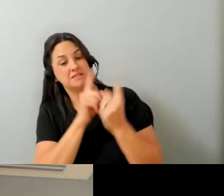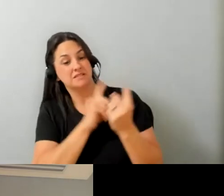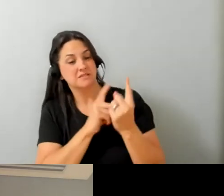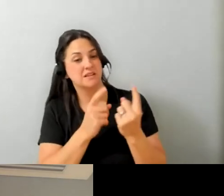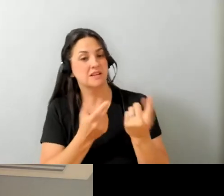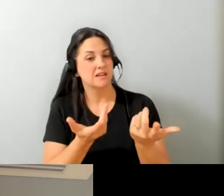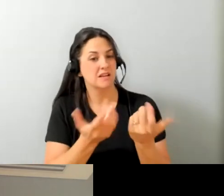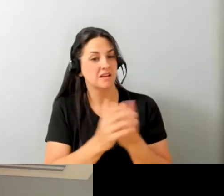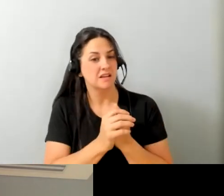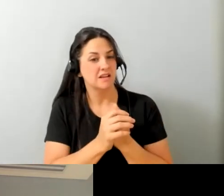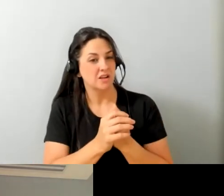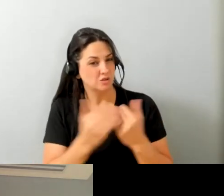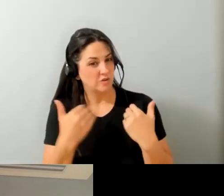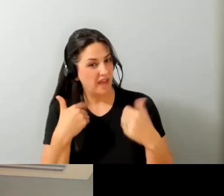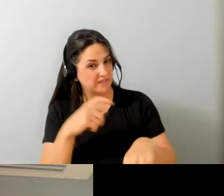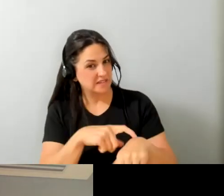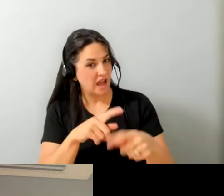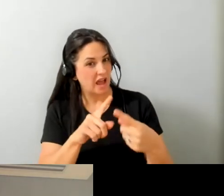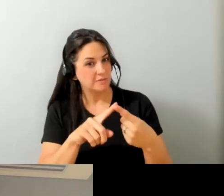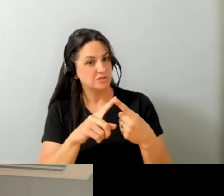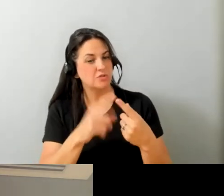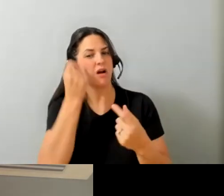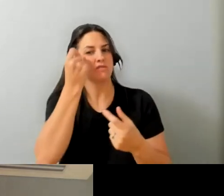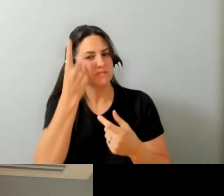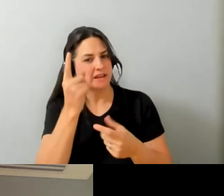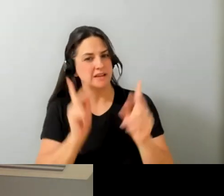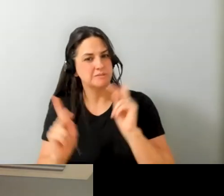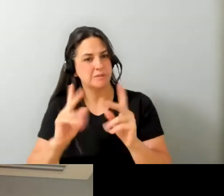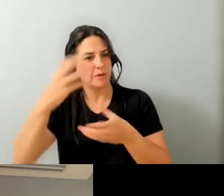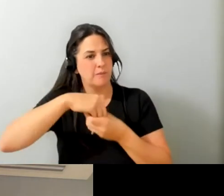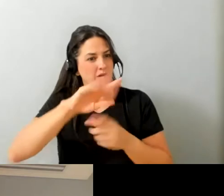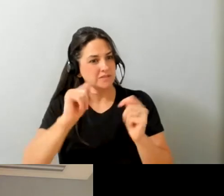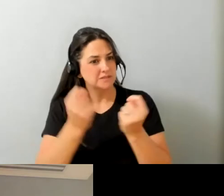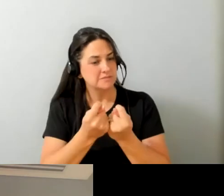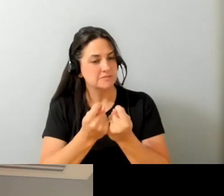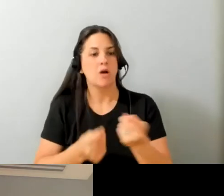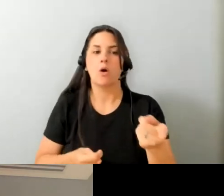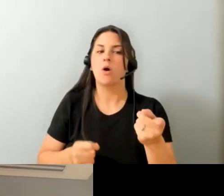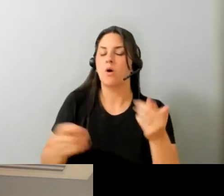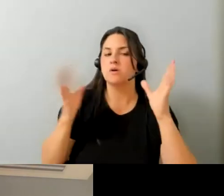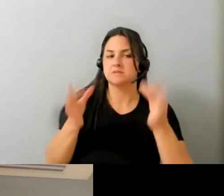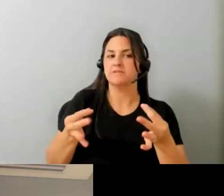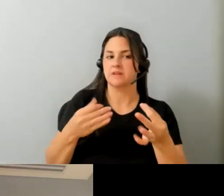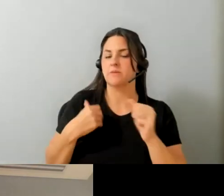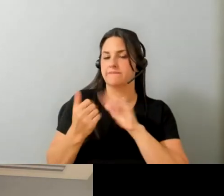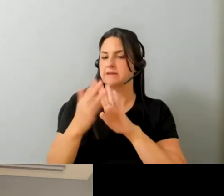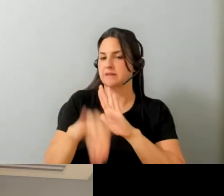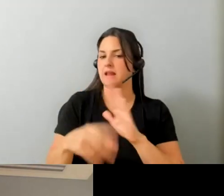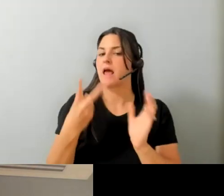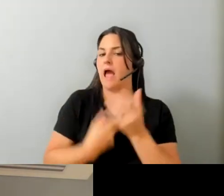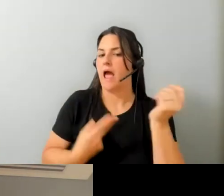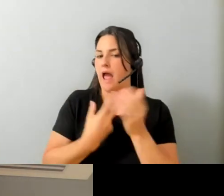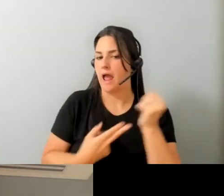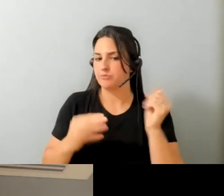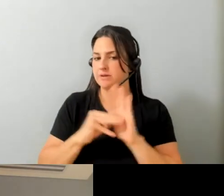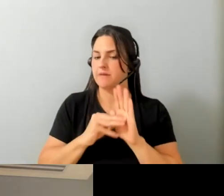they're that are part of their teams how have you found that um so we've definitely faced that with the hybrid model um something i